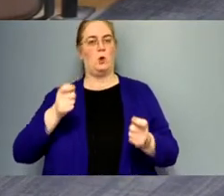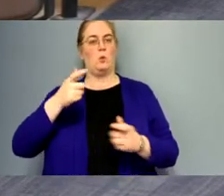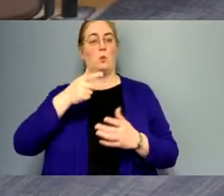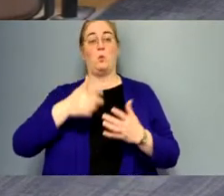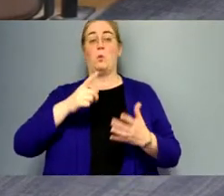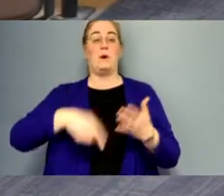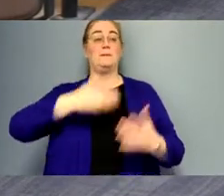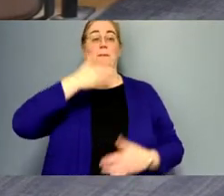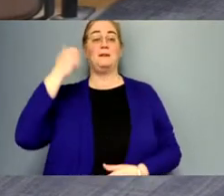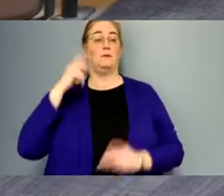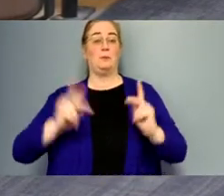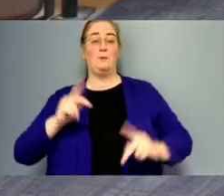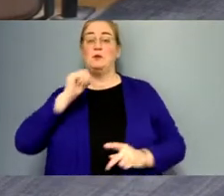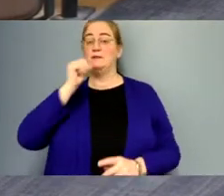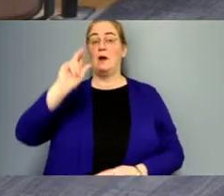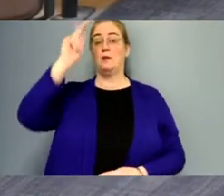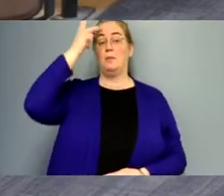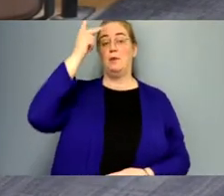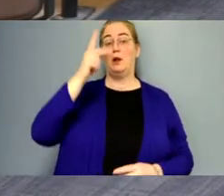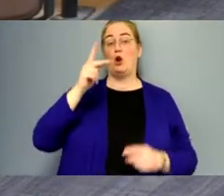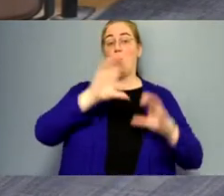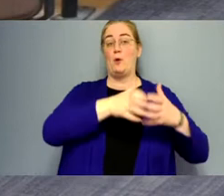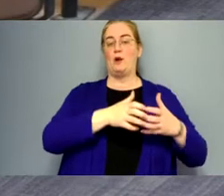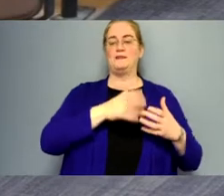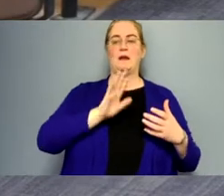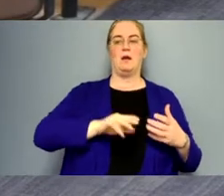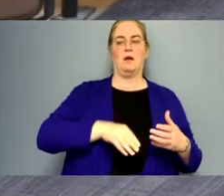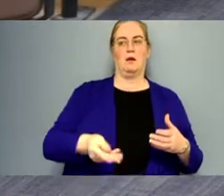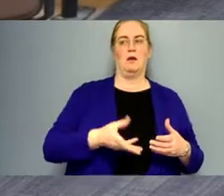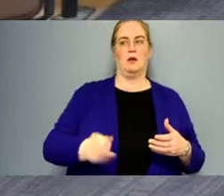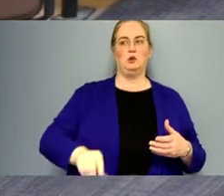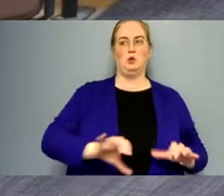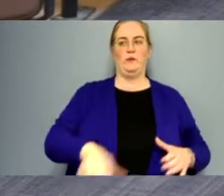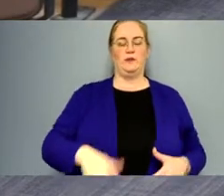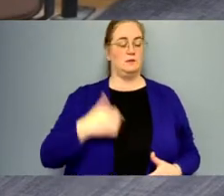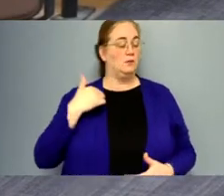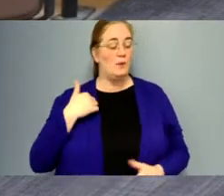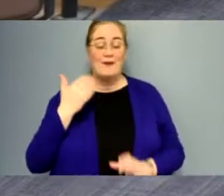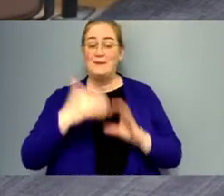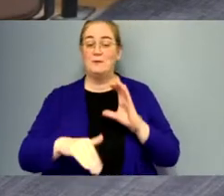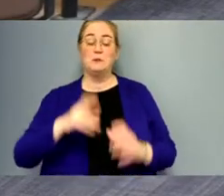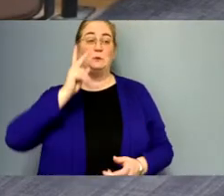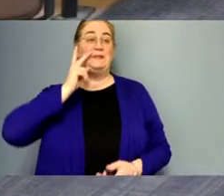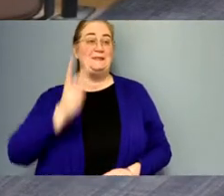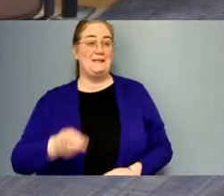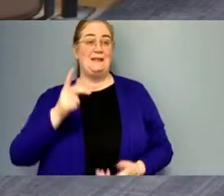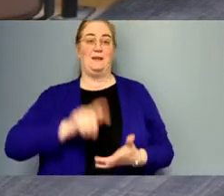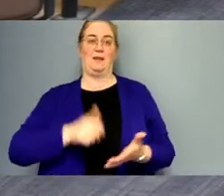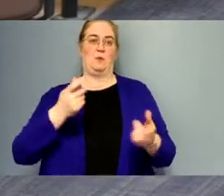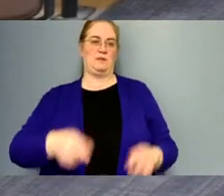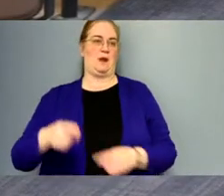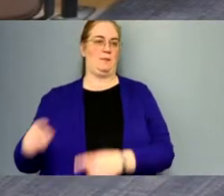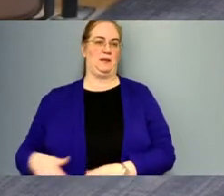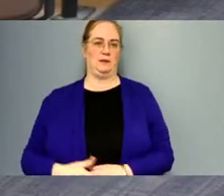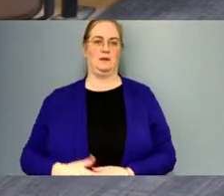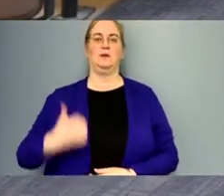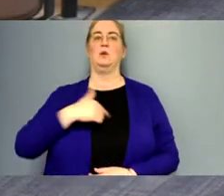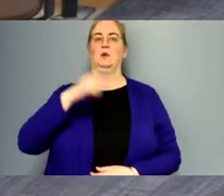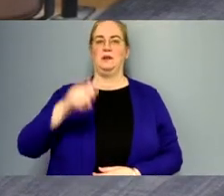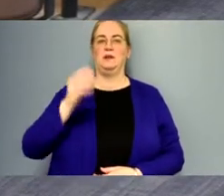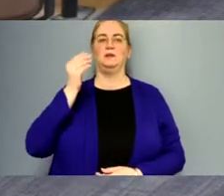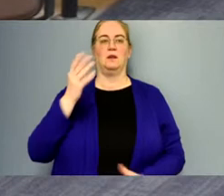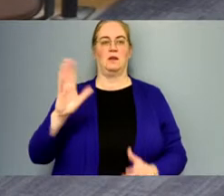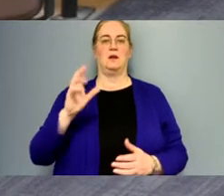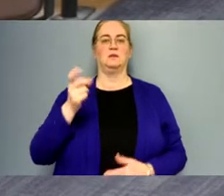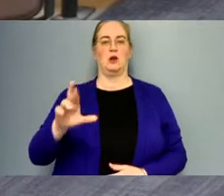the political party saying do this do that we have them we have the emails we see that that was the case we need to let dr